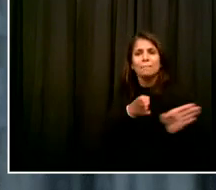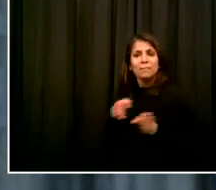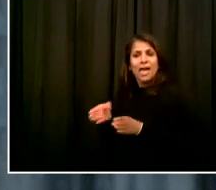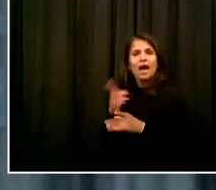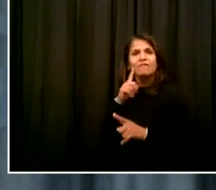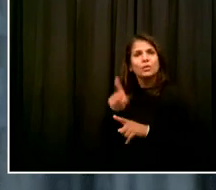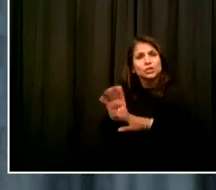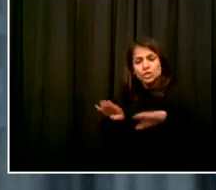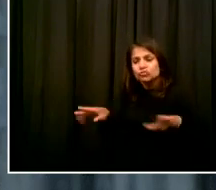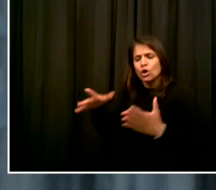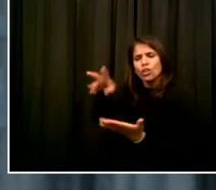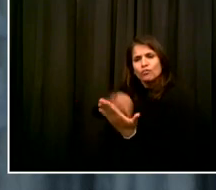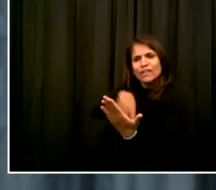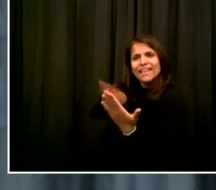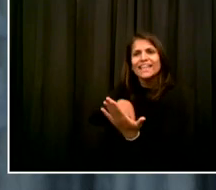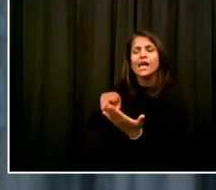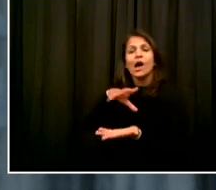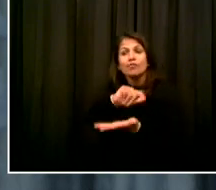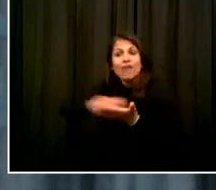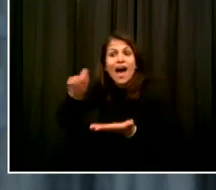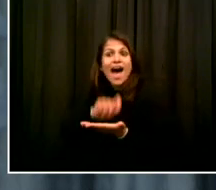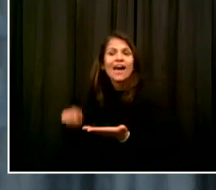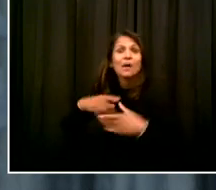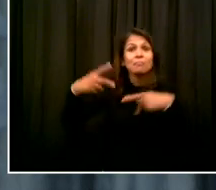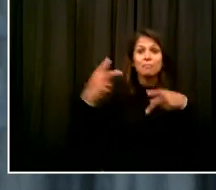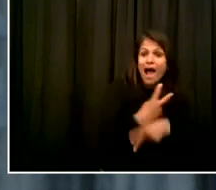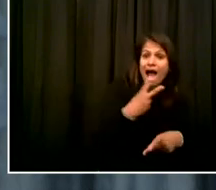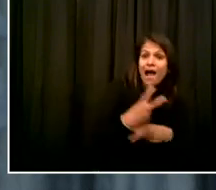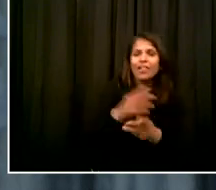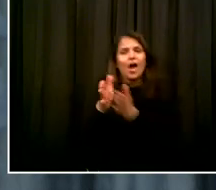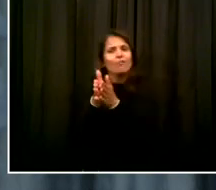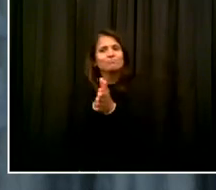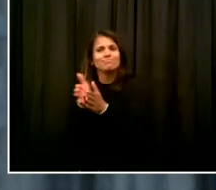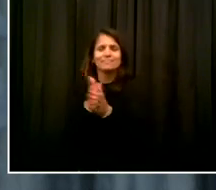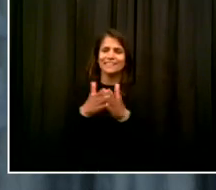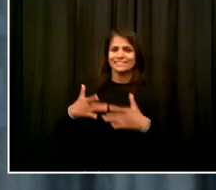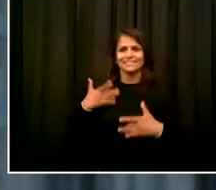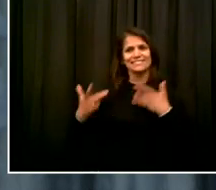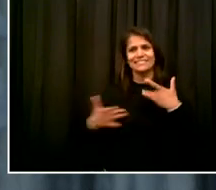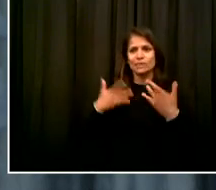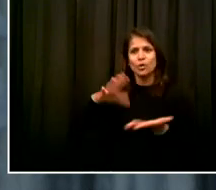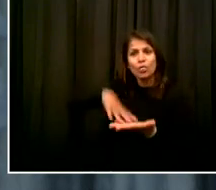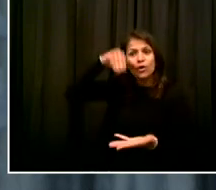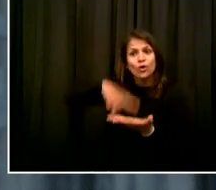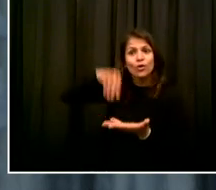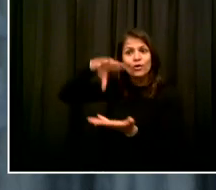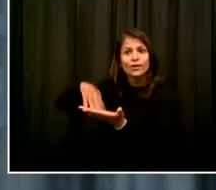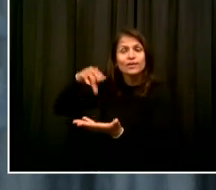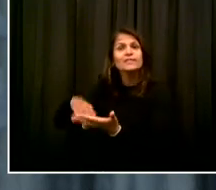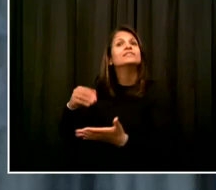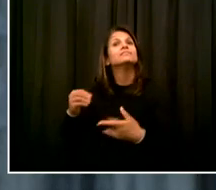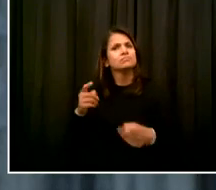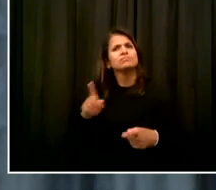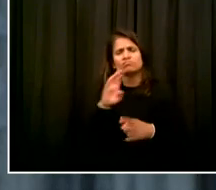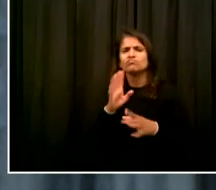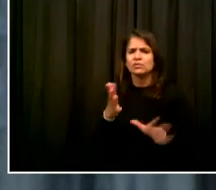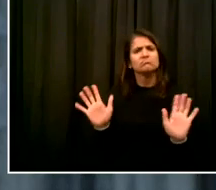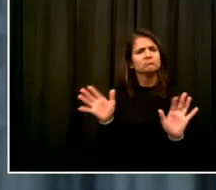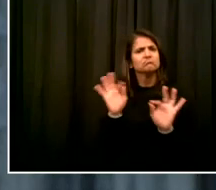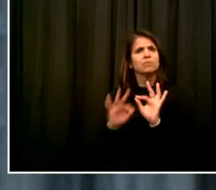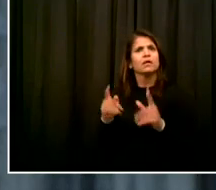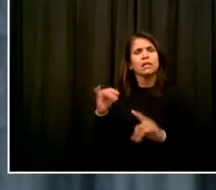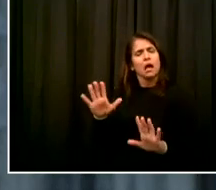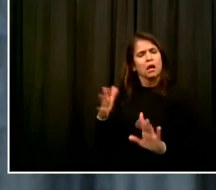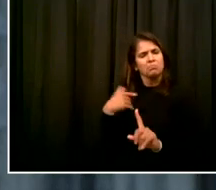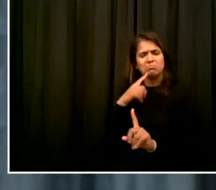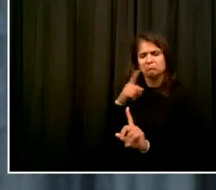As simple as it sounds, that is a radical idea. By bringing social emotional learning programs into every classroom